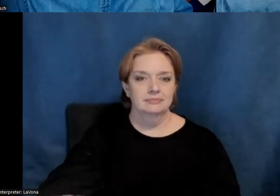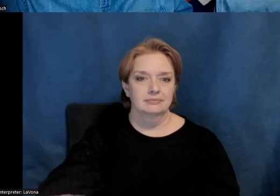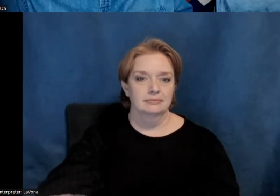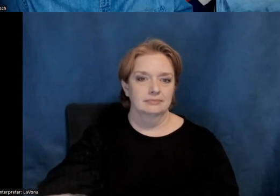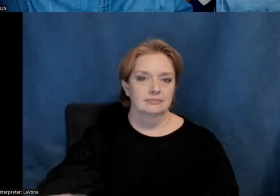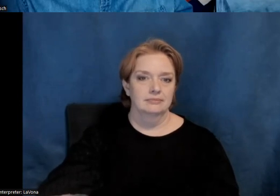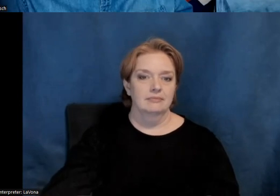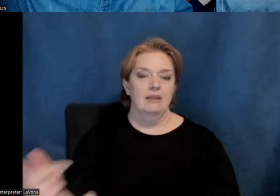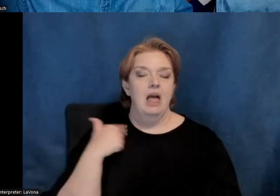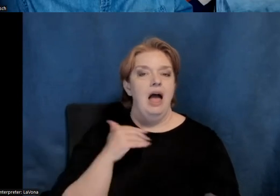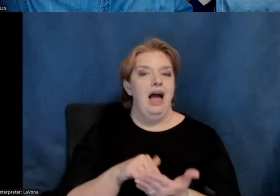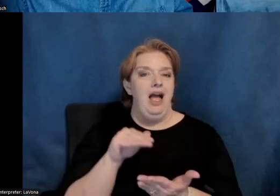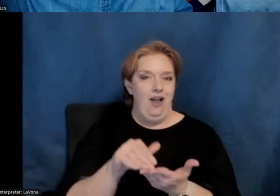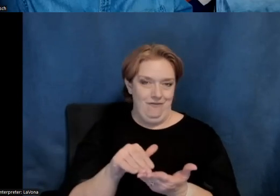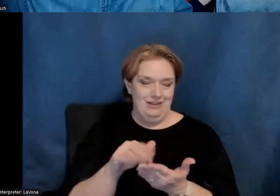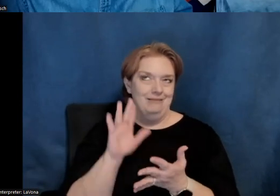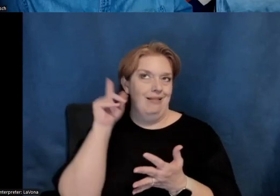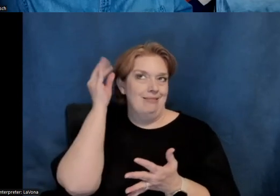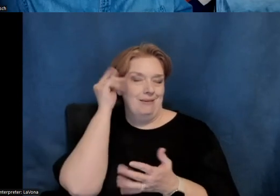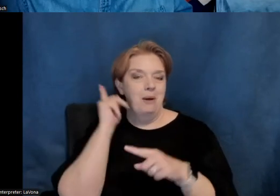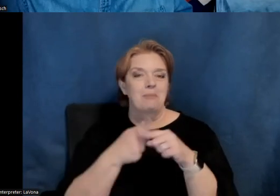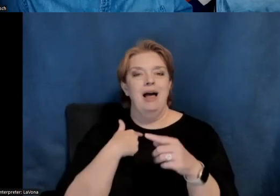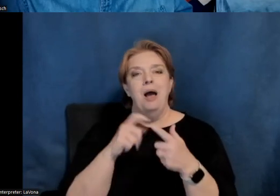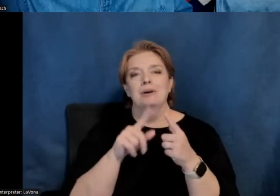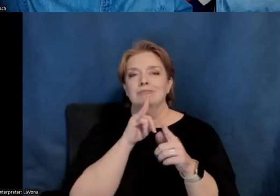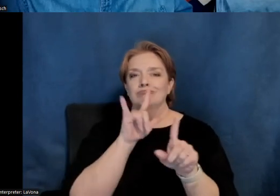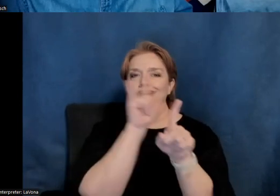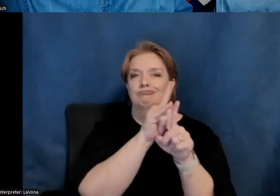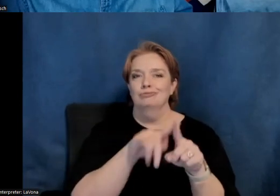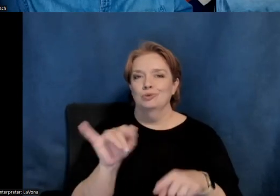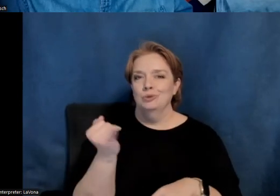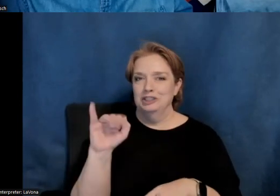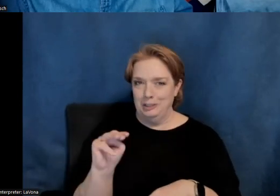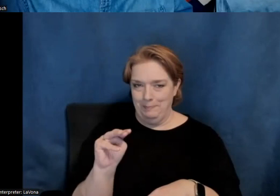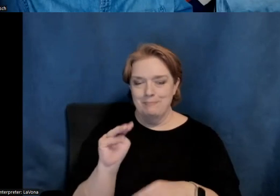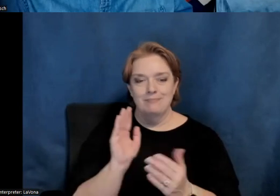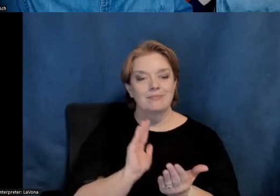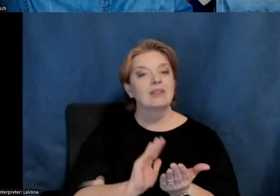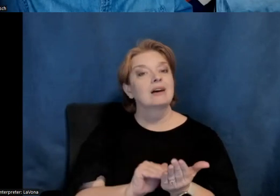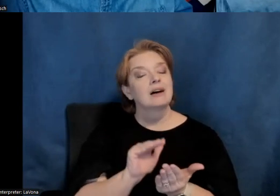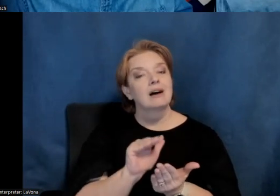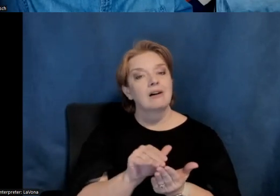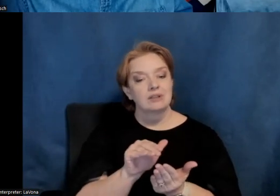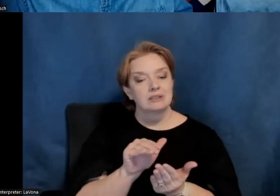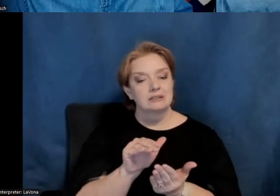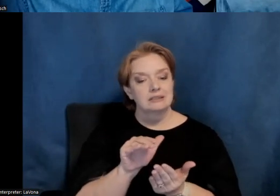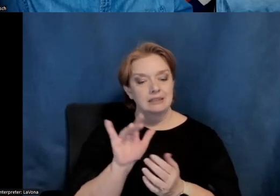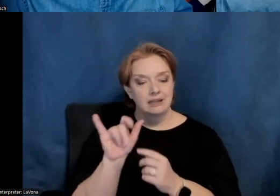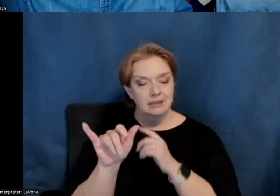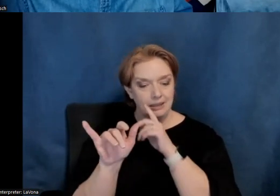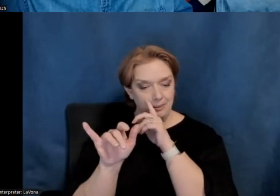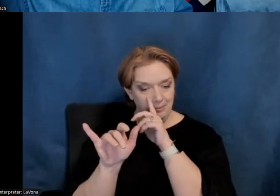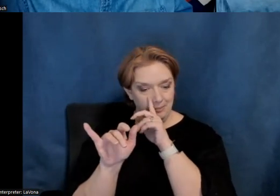some love out to Jim because they're often, often, um, they're, uh, the, the